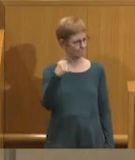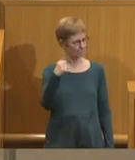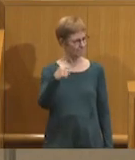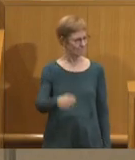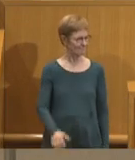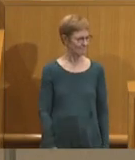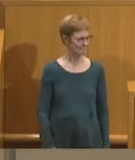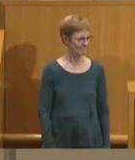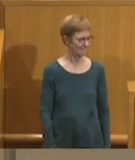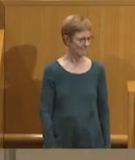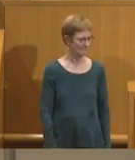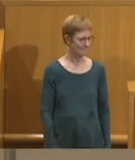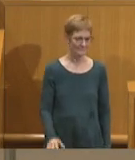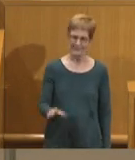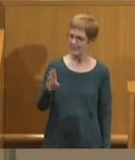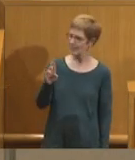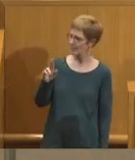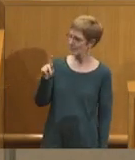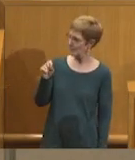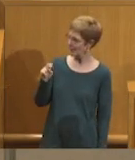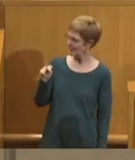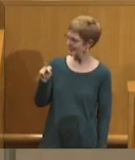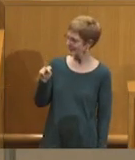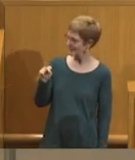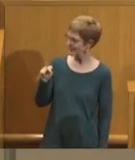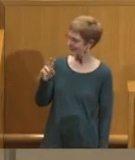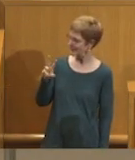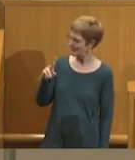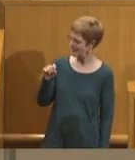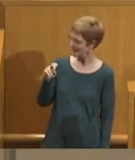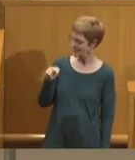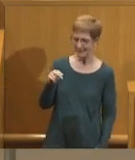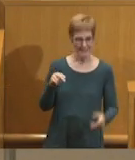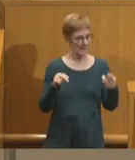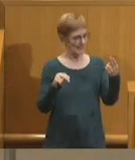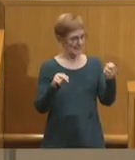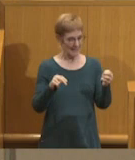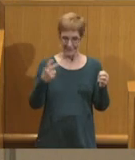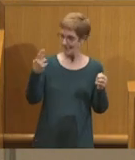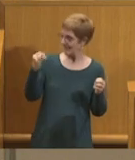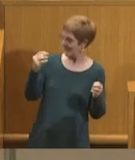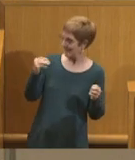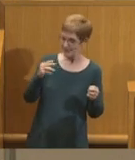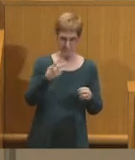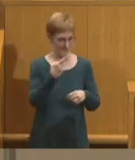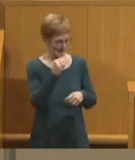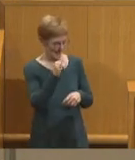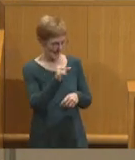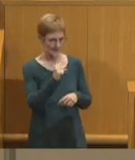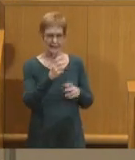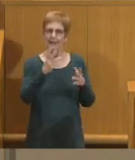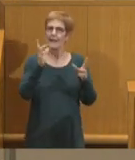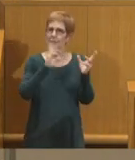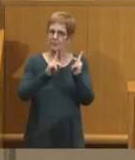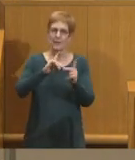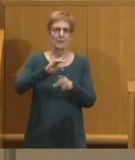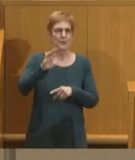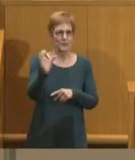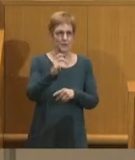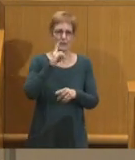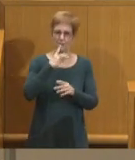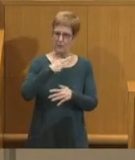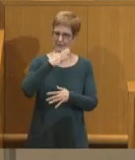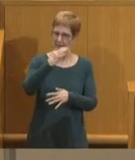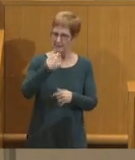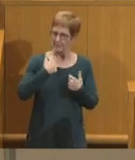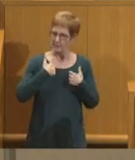My name is Braxton Winston. My pronouns are he, him, and his, and I would like to thank the people of Charlotte for selecting